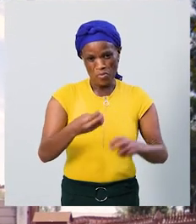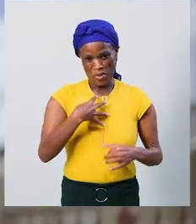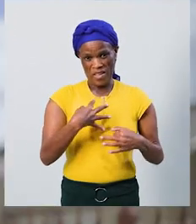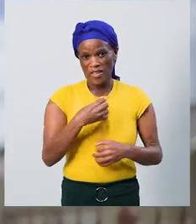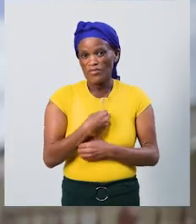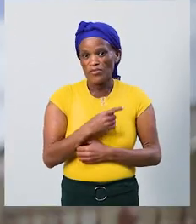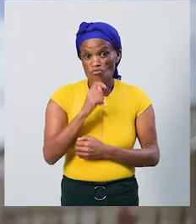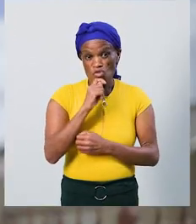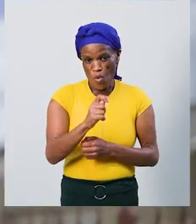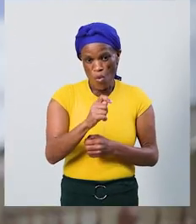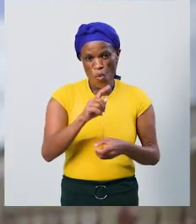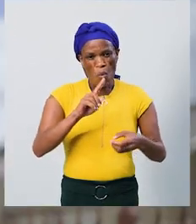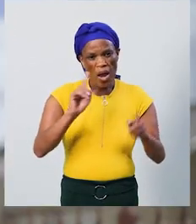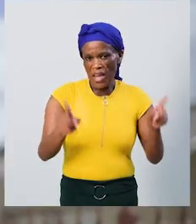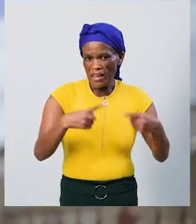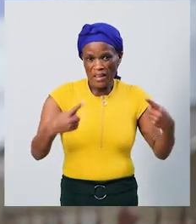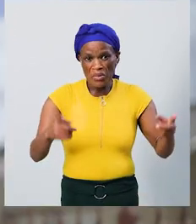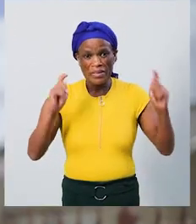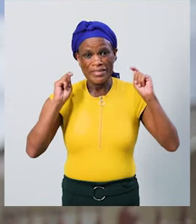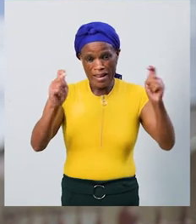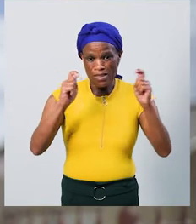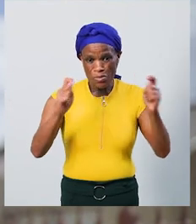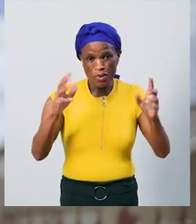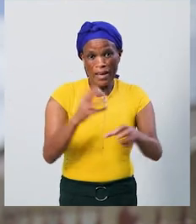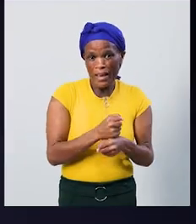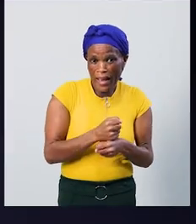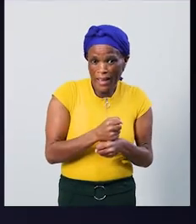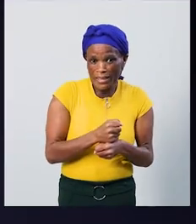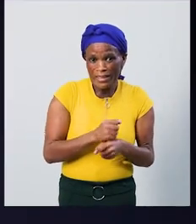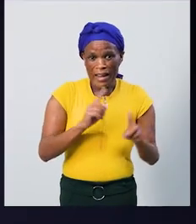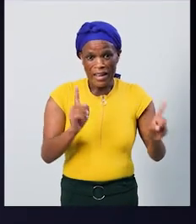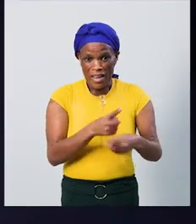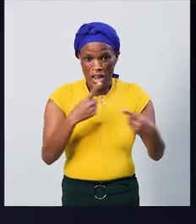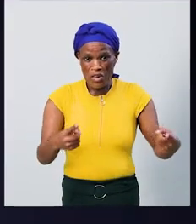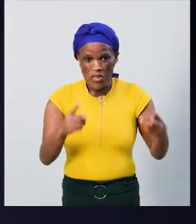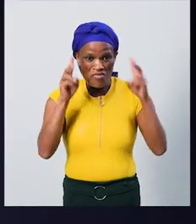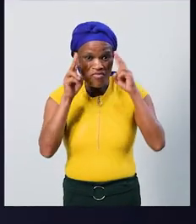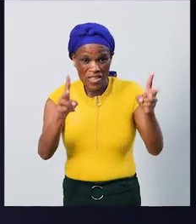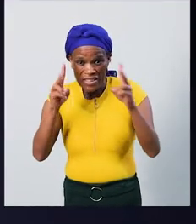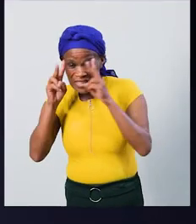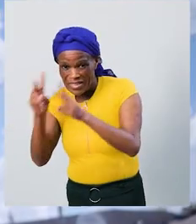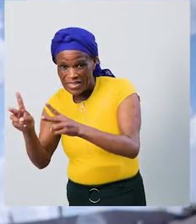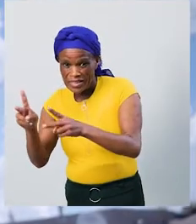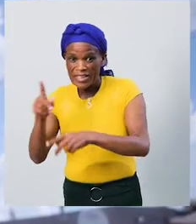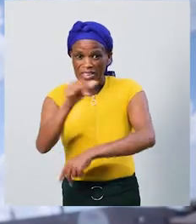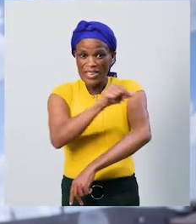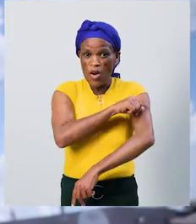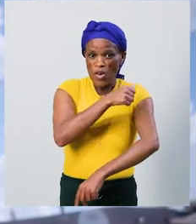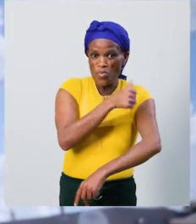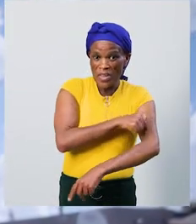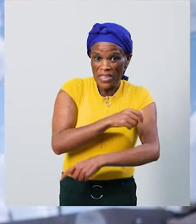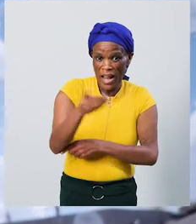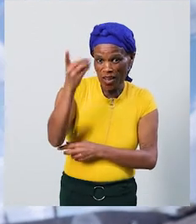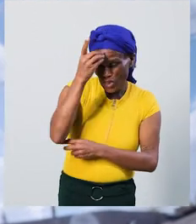The transport, because of it. get up. I can't get up. I have a lot of